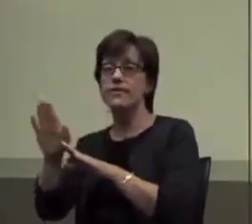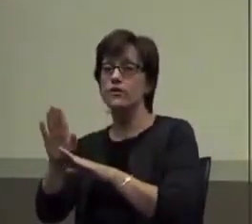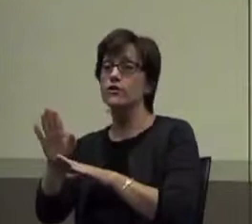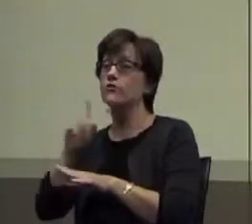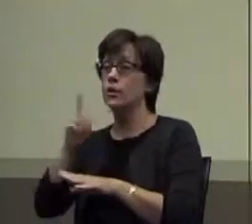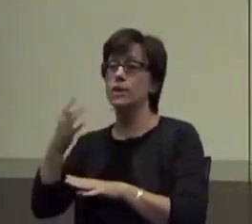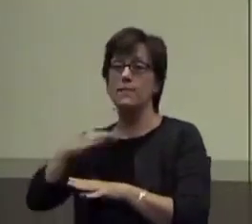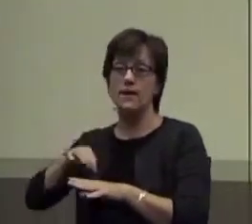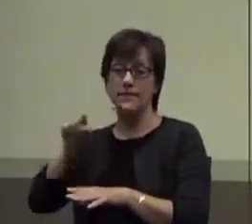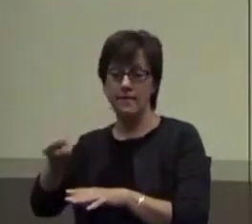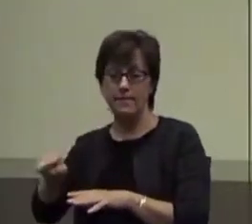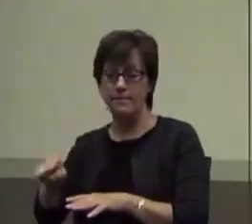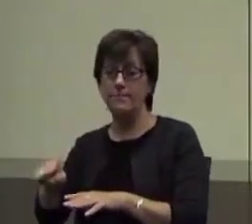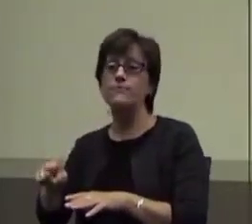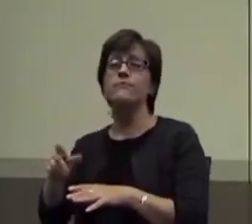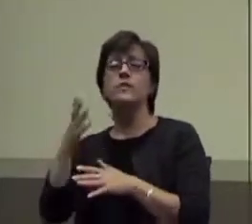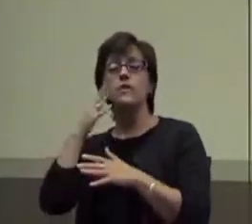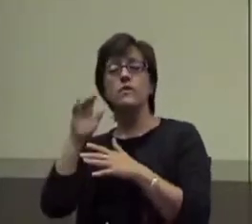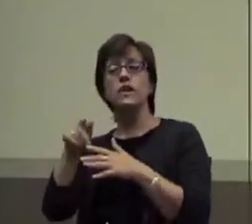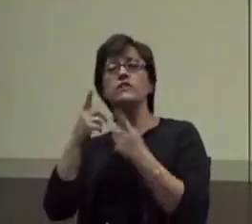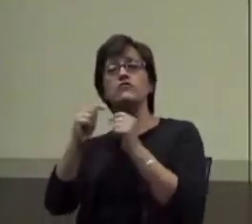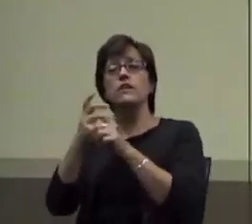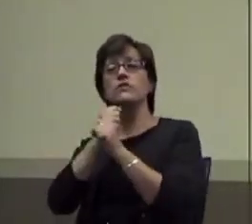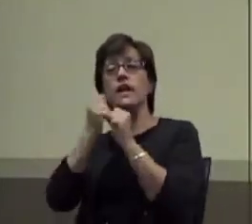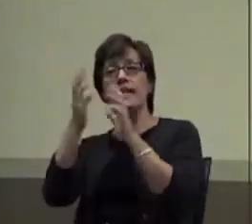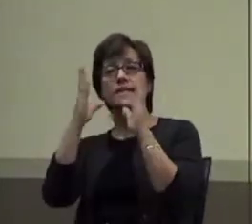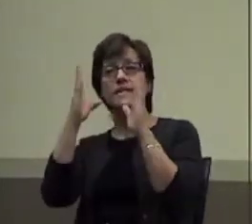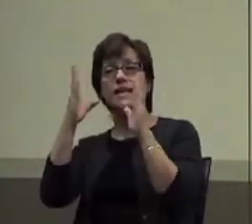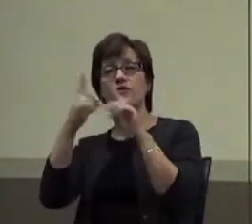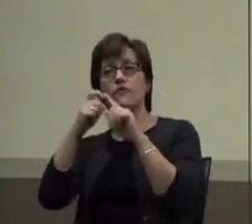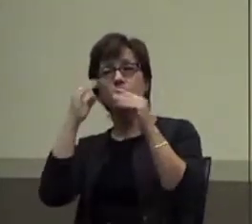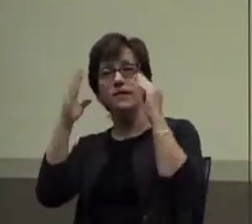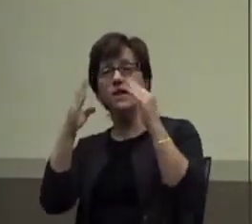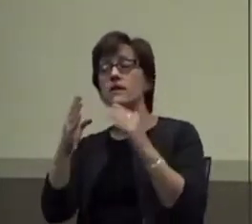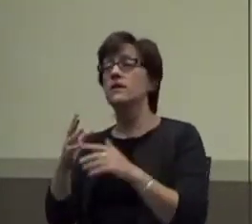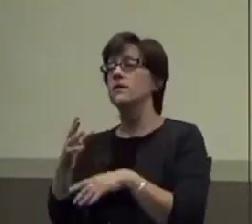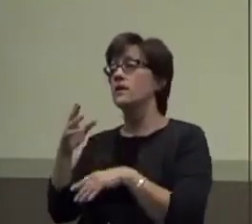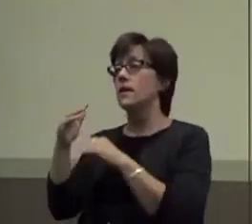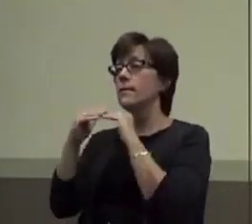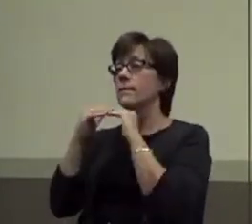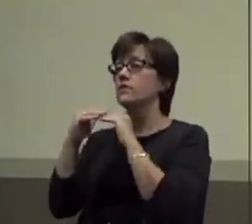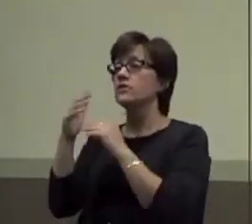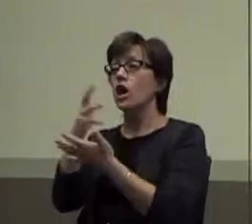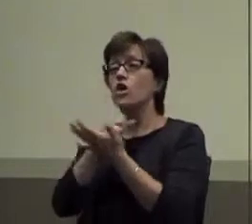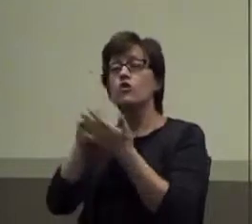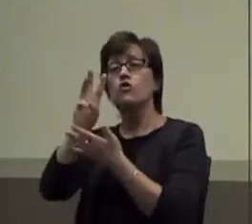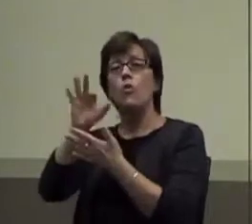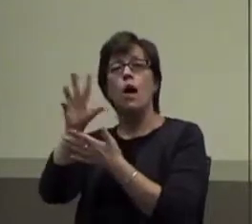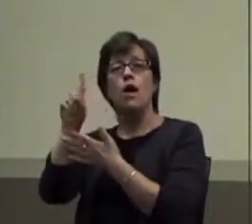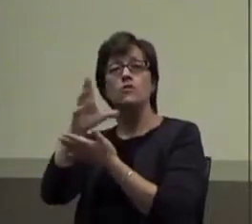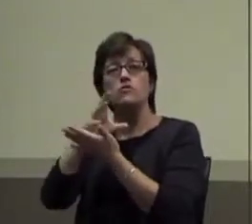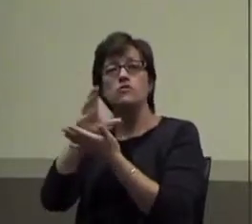so let's see, peers earn wild cards for ignoring Jordan's negative behavior.